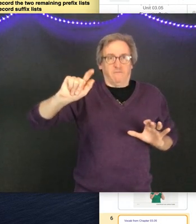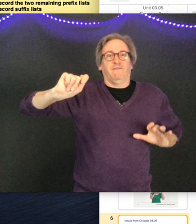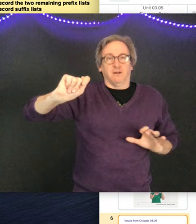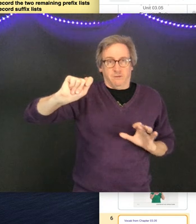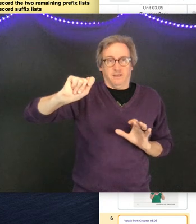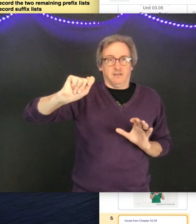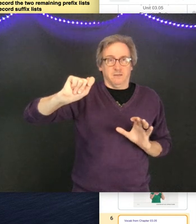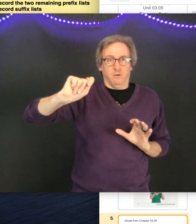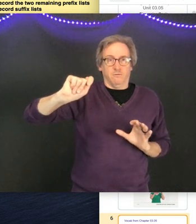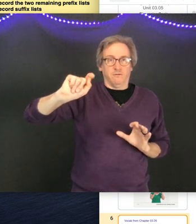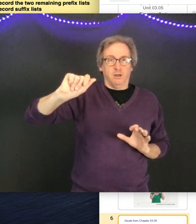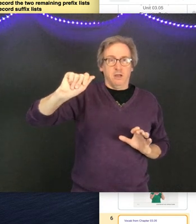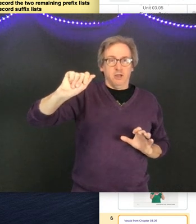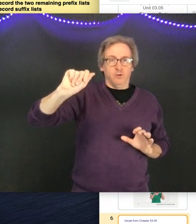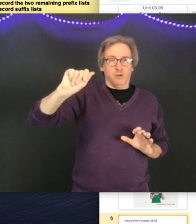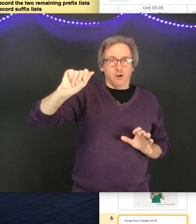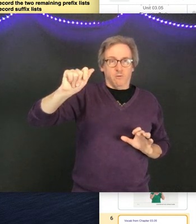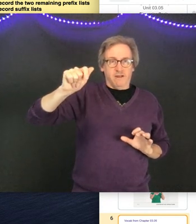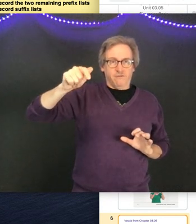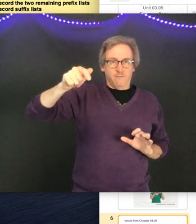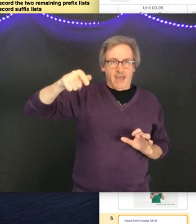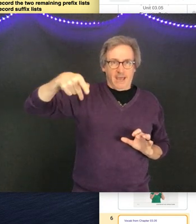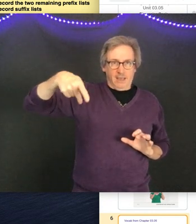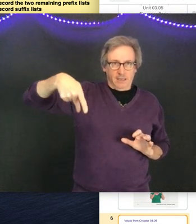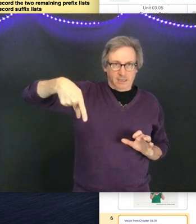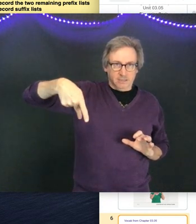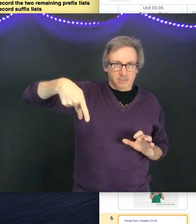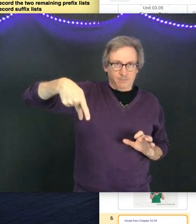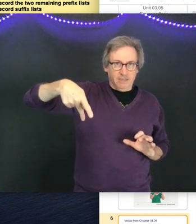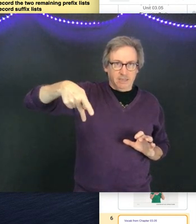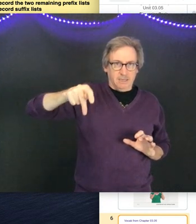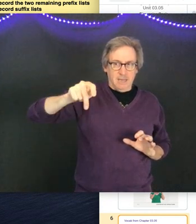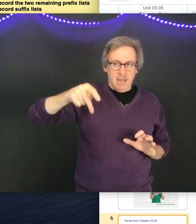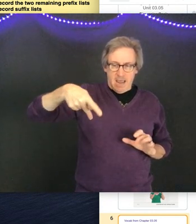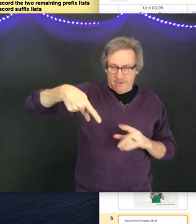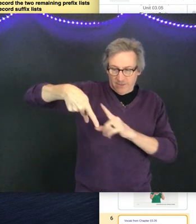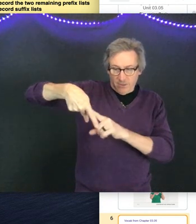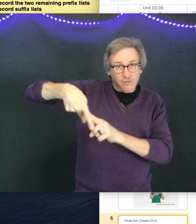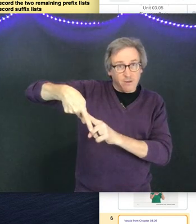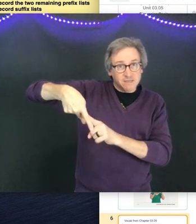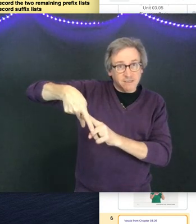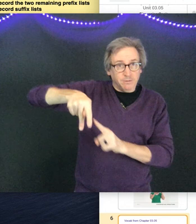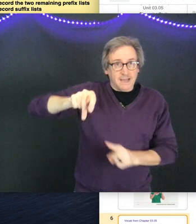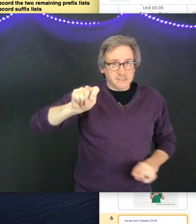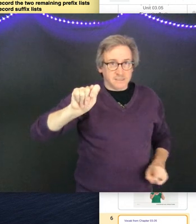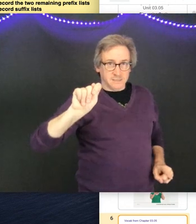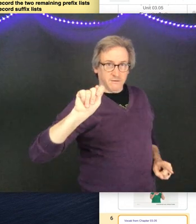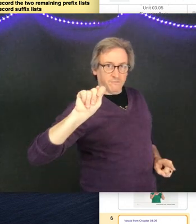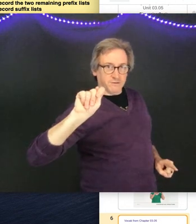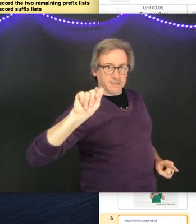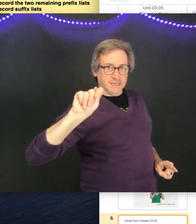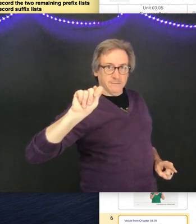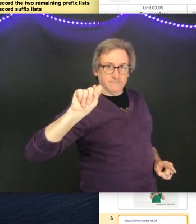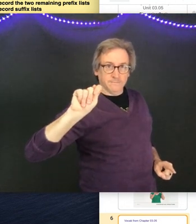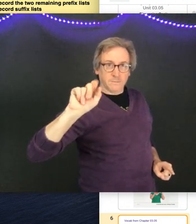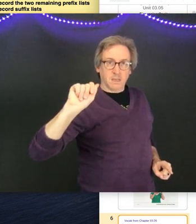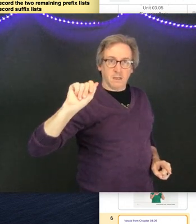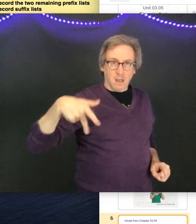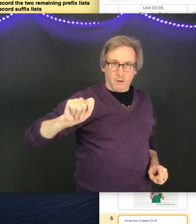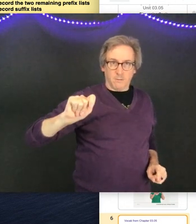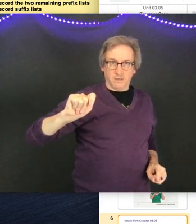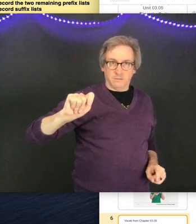weird finger thing to move. You can go right from A into P and then the thumb is in place for the T.